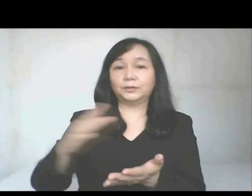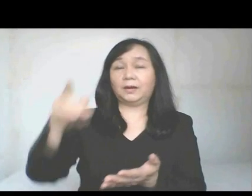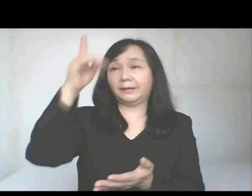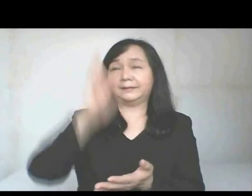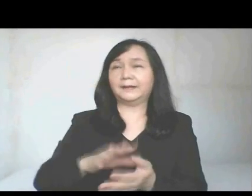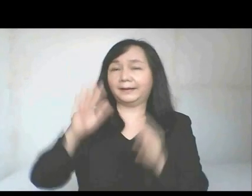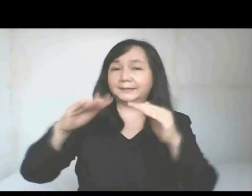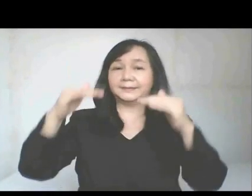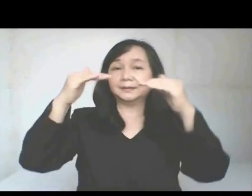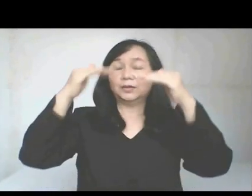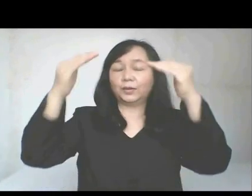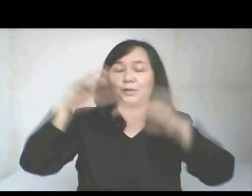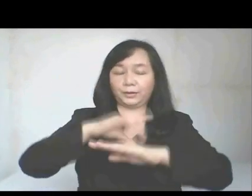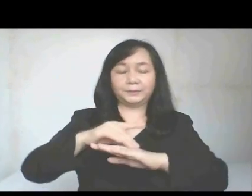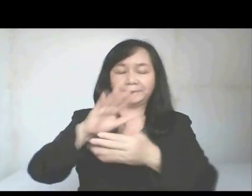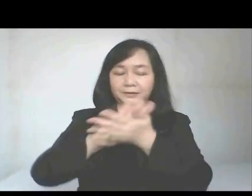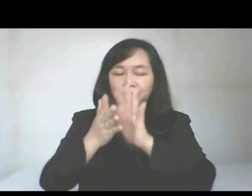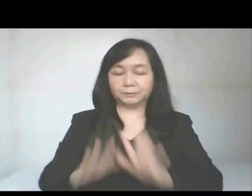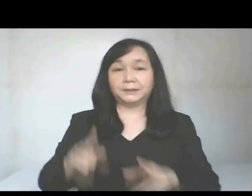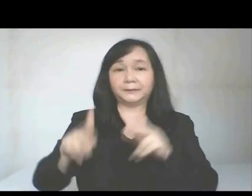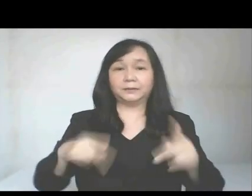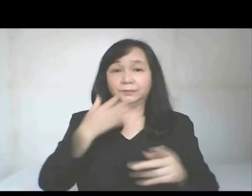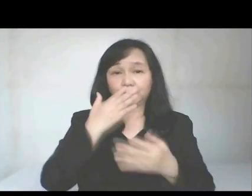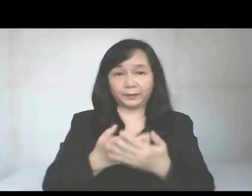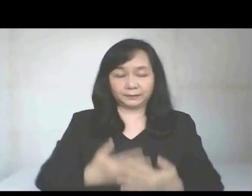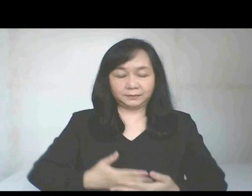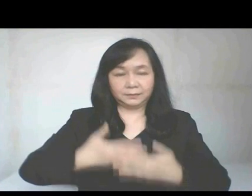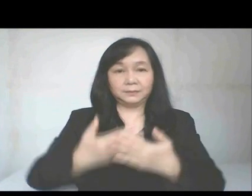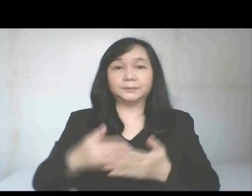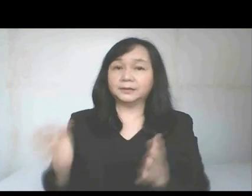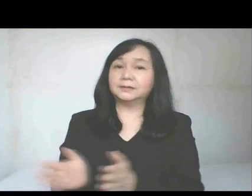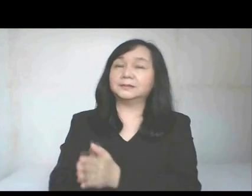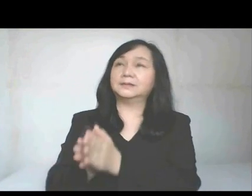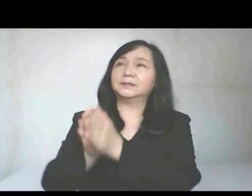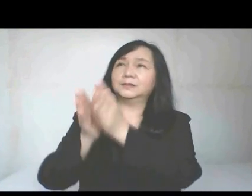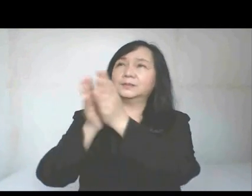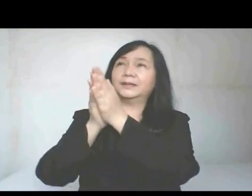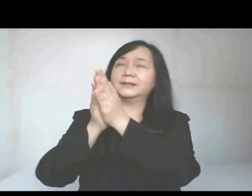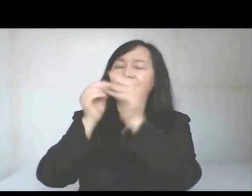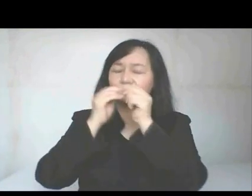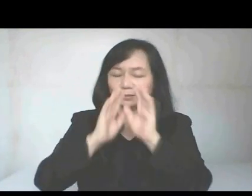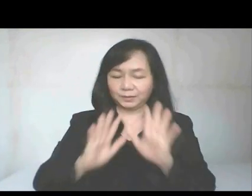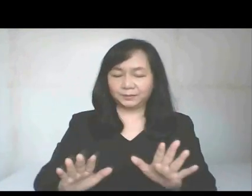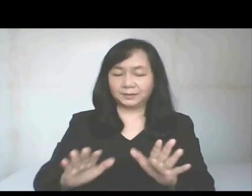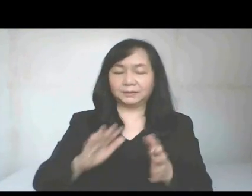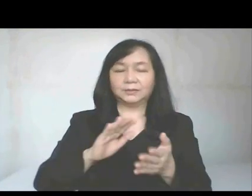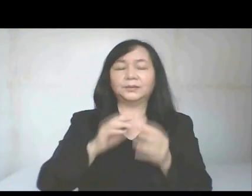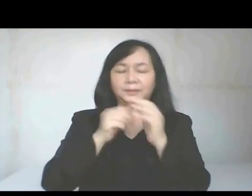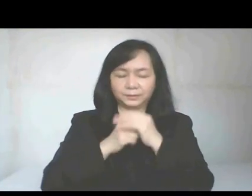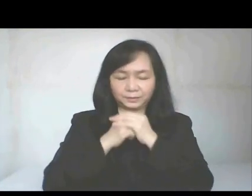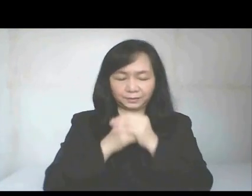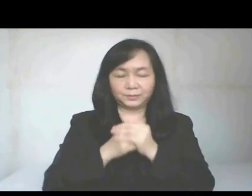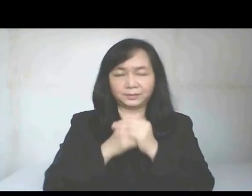Glory to God in the highest, and on earth peace to people of good will. We praise you, we bless you,